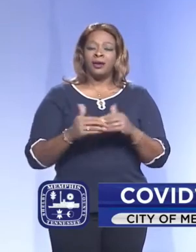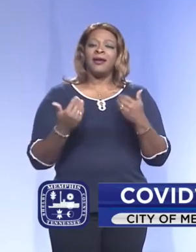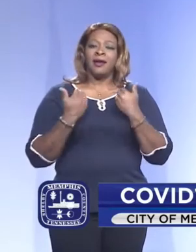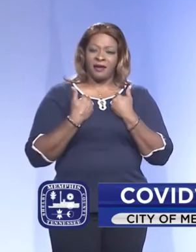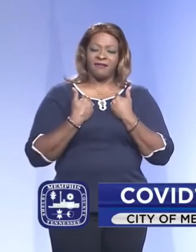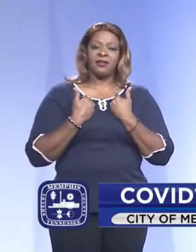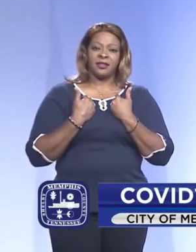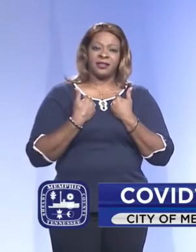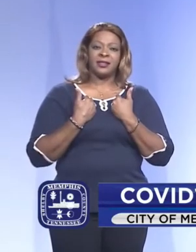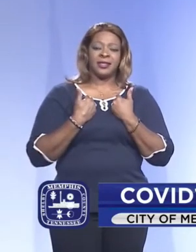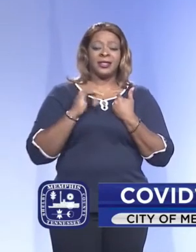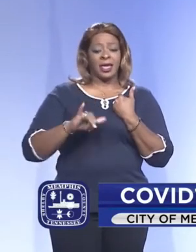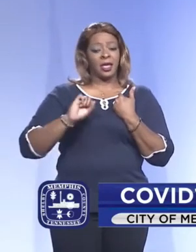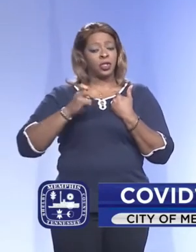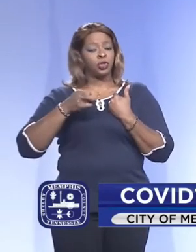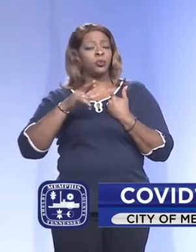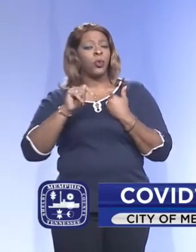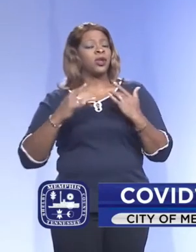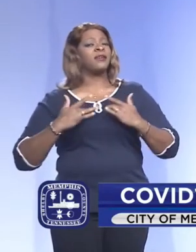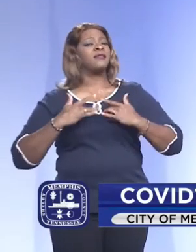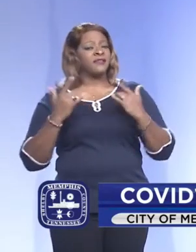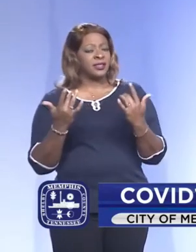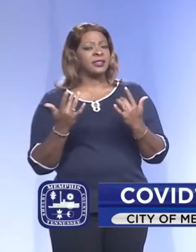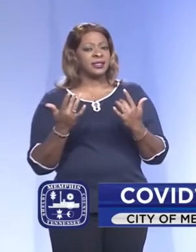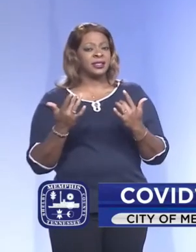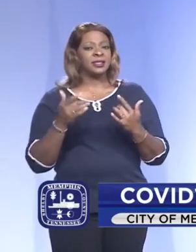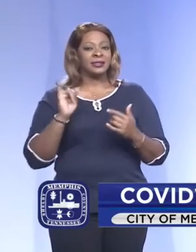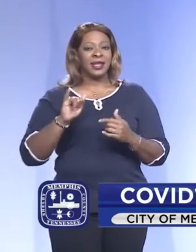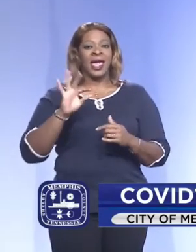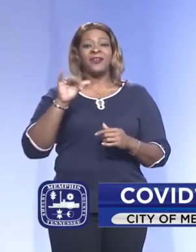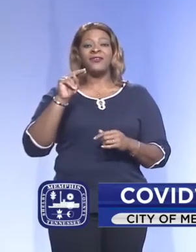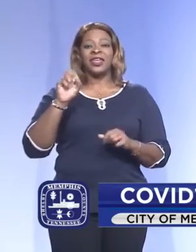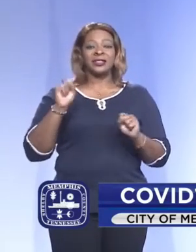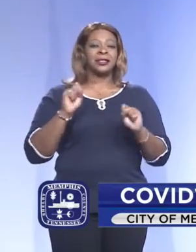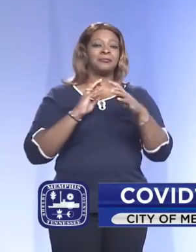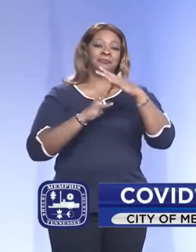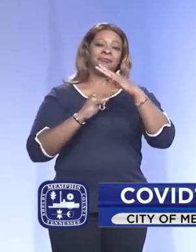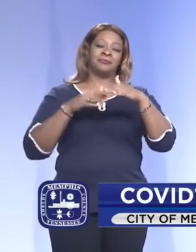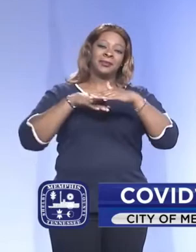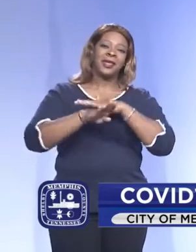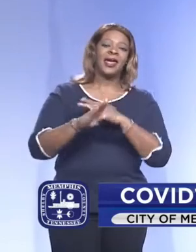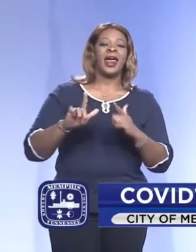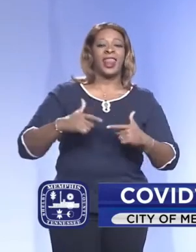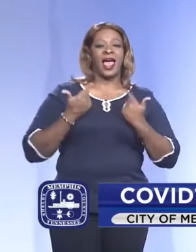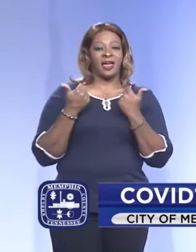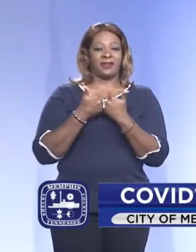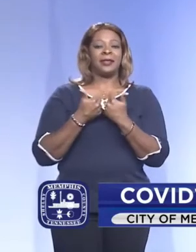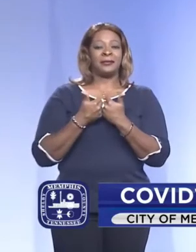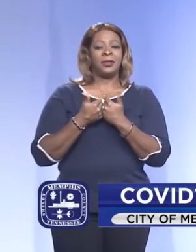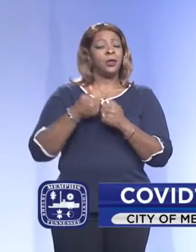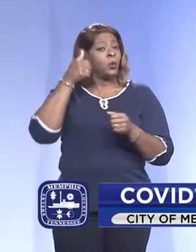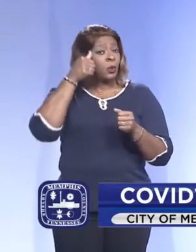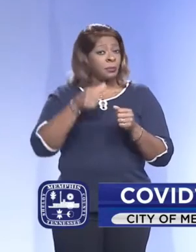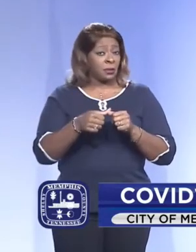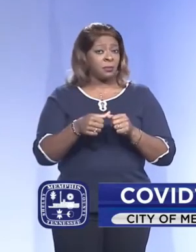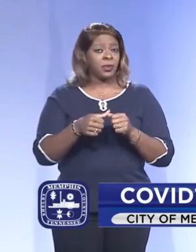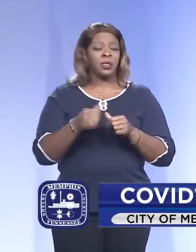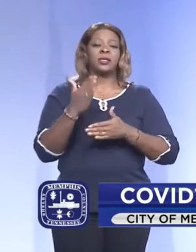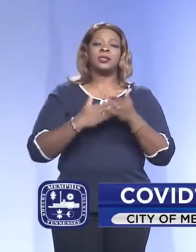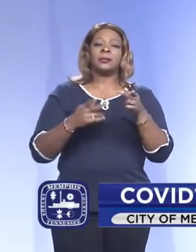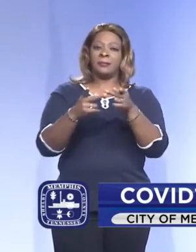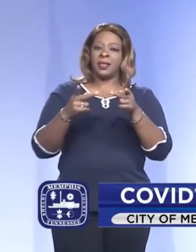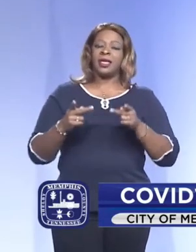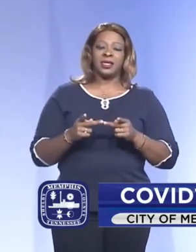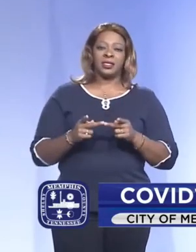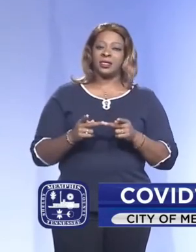sporting events in which fans can attend. Please keep in mind that there are some places